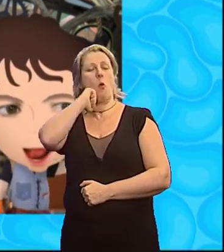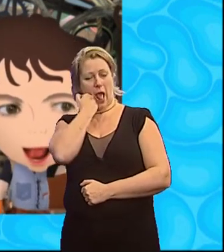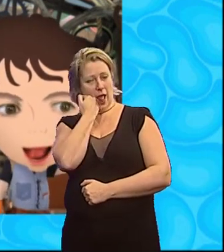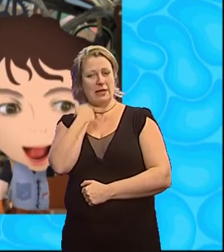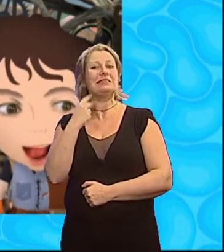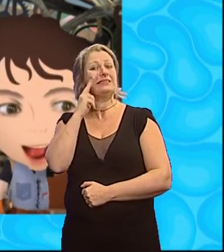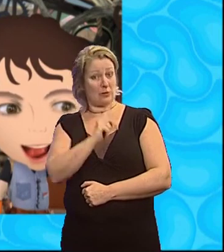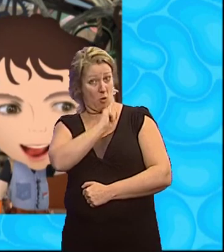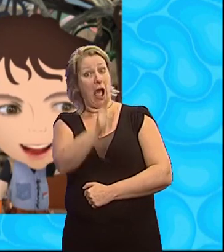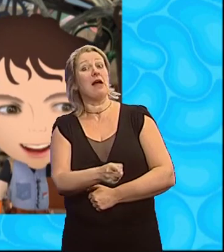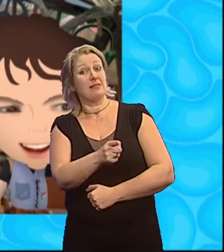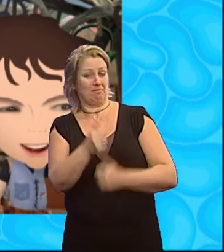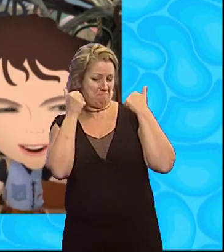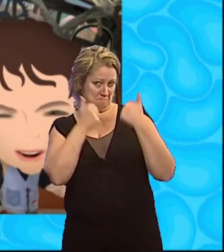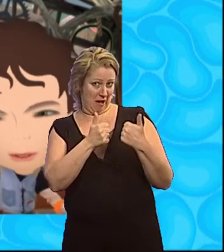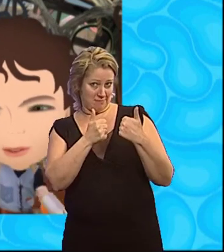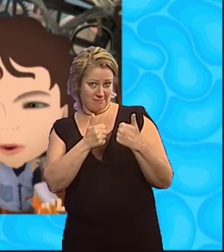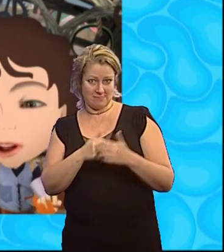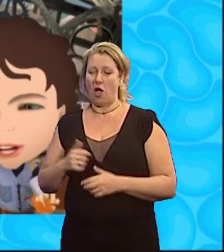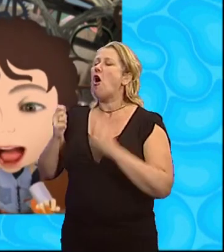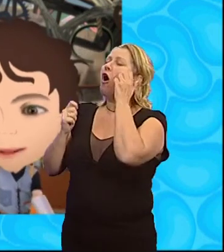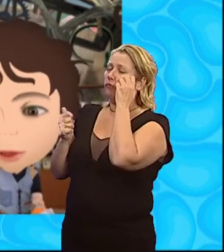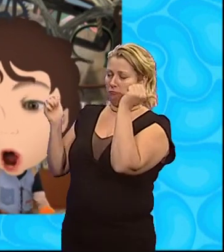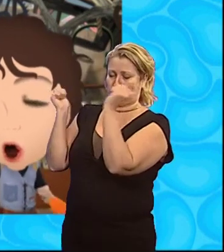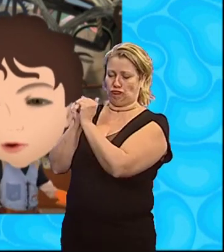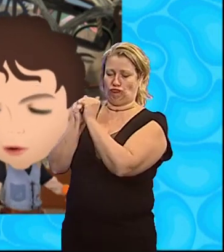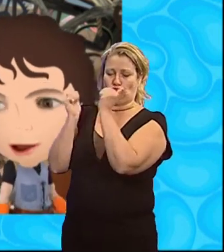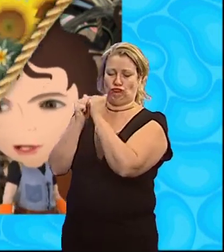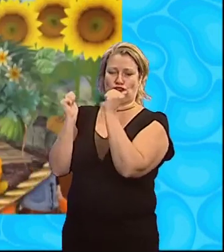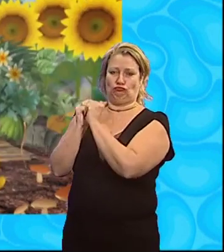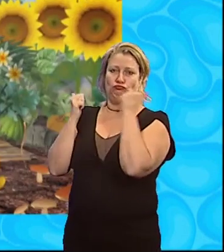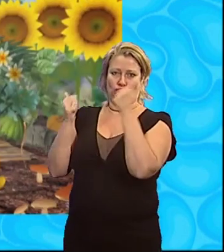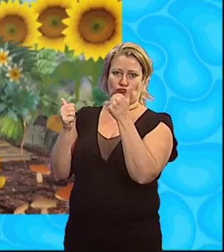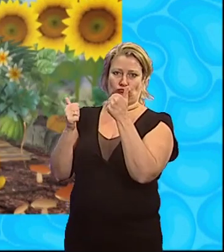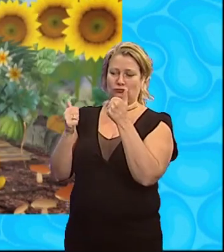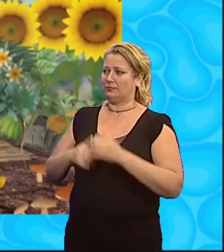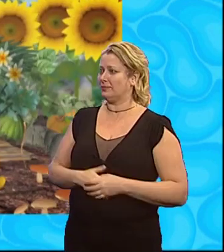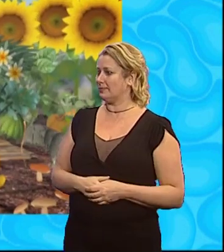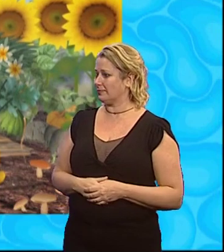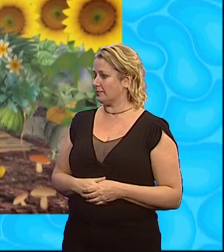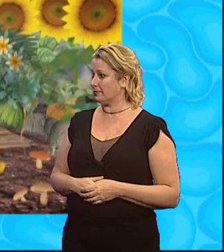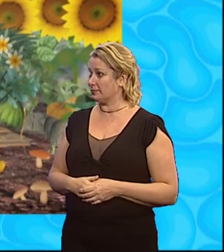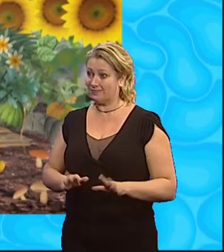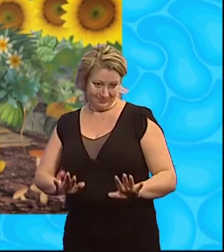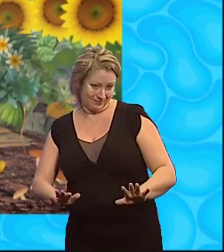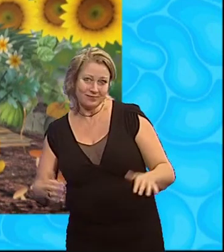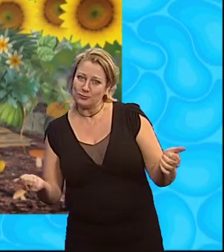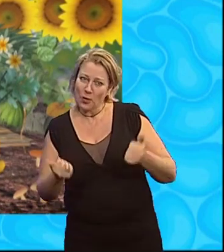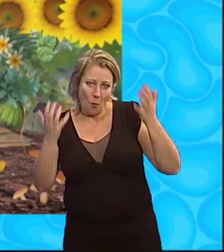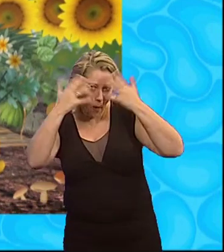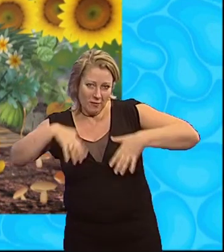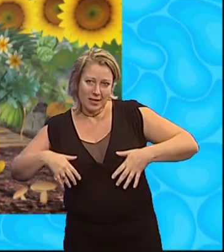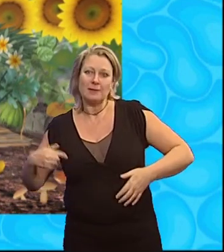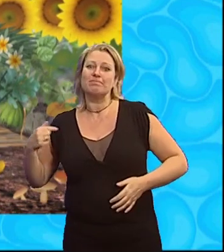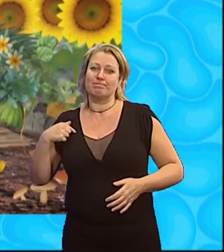See you there Over Roger Over and out Not to worry grubby Scrap